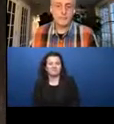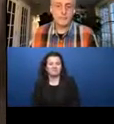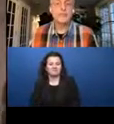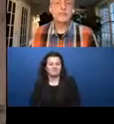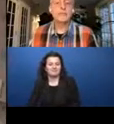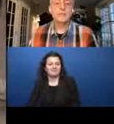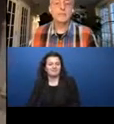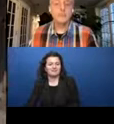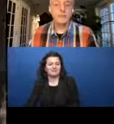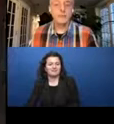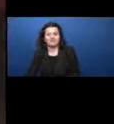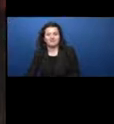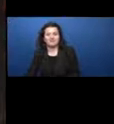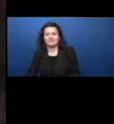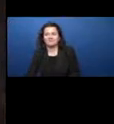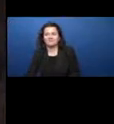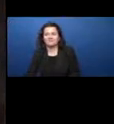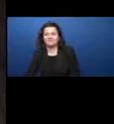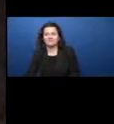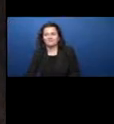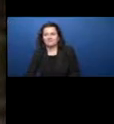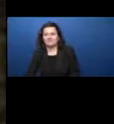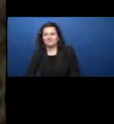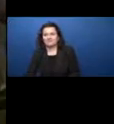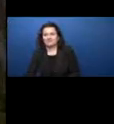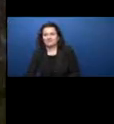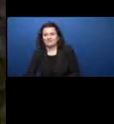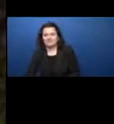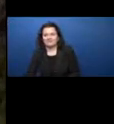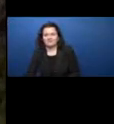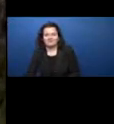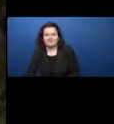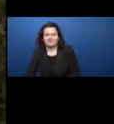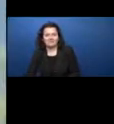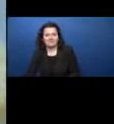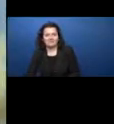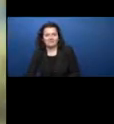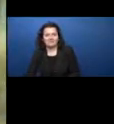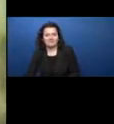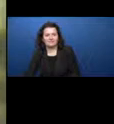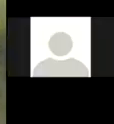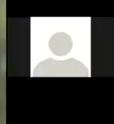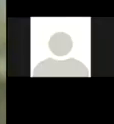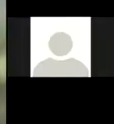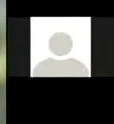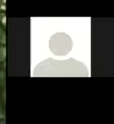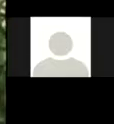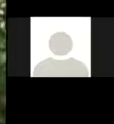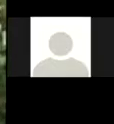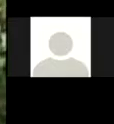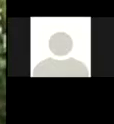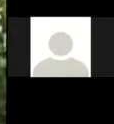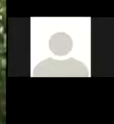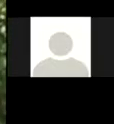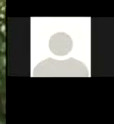Leaving no one behind means ensuring that technology is people centered and developed from the bottom up, in compliance